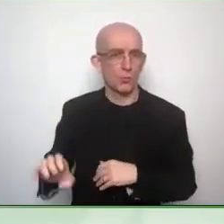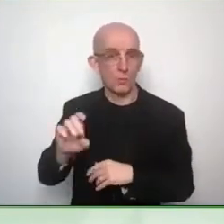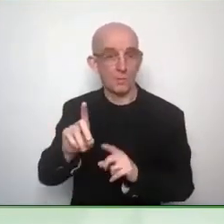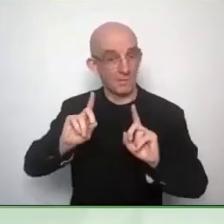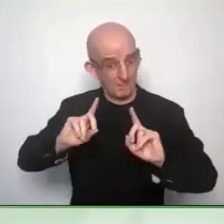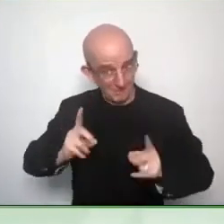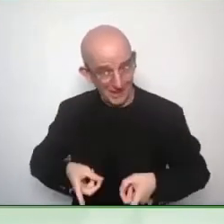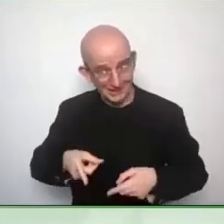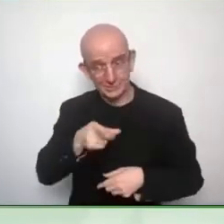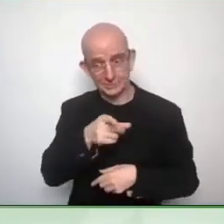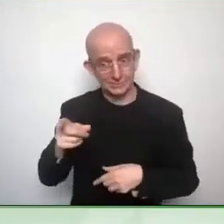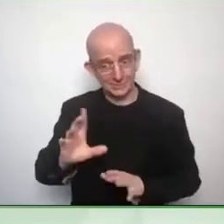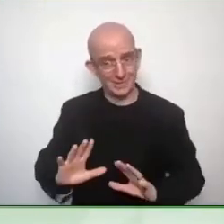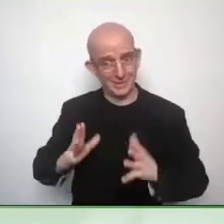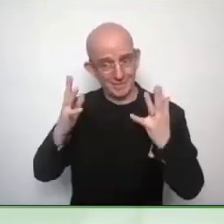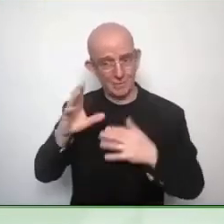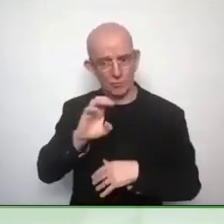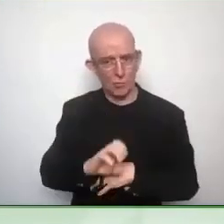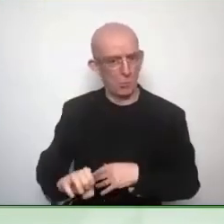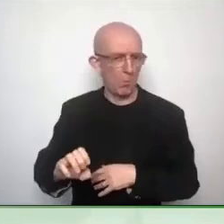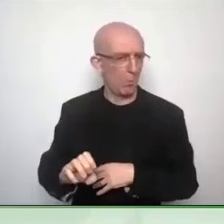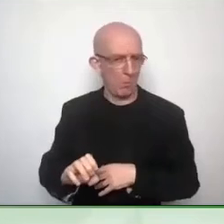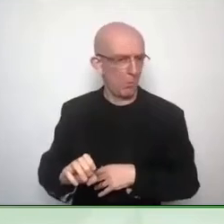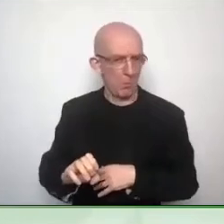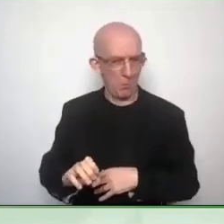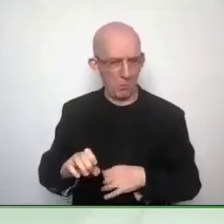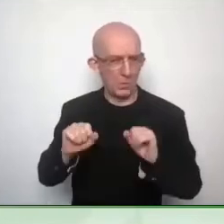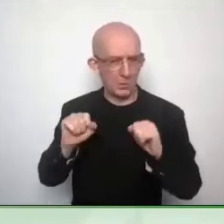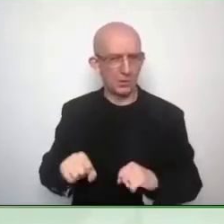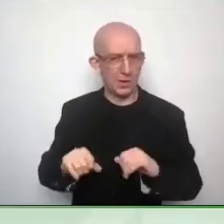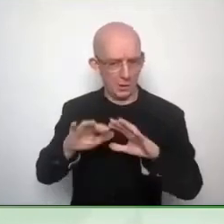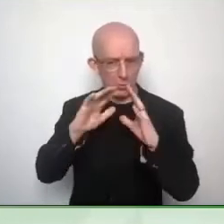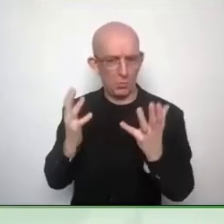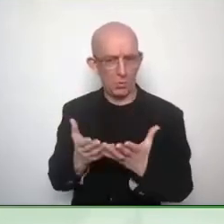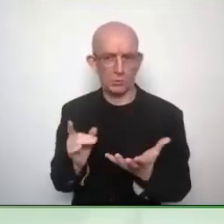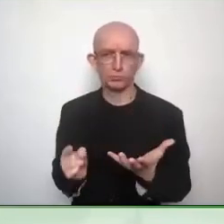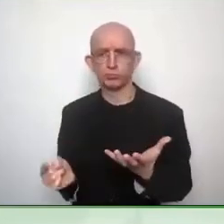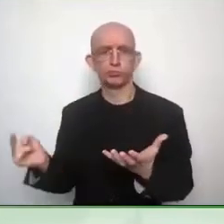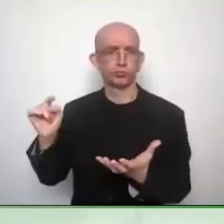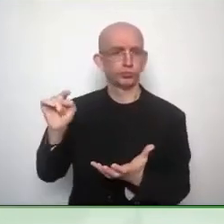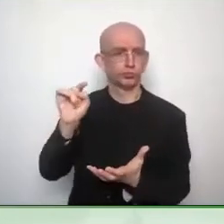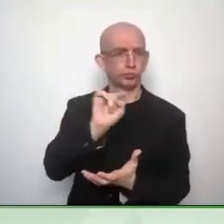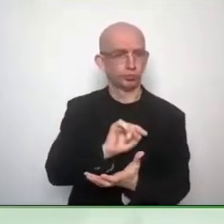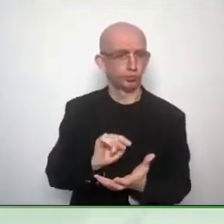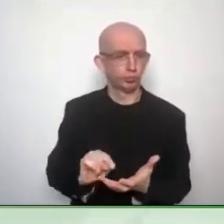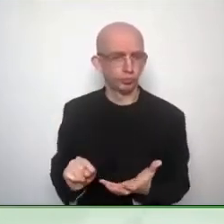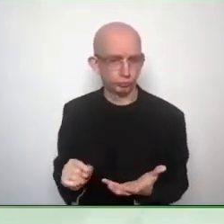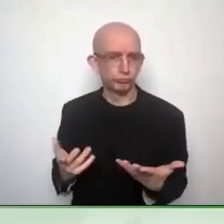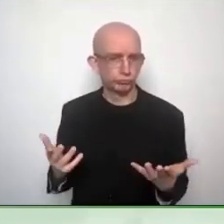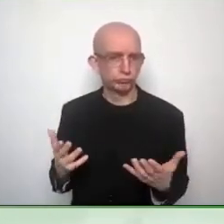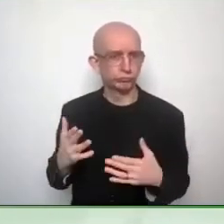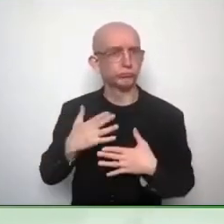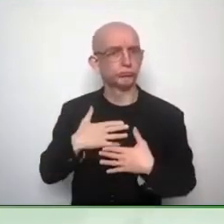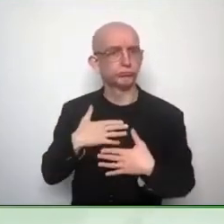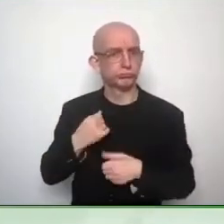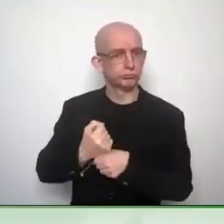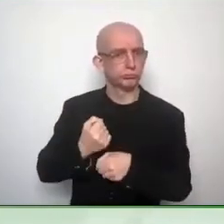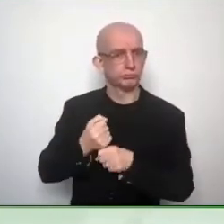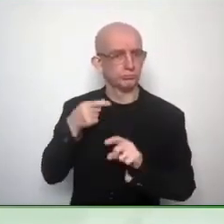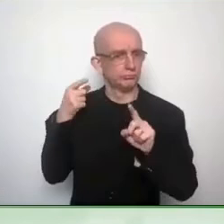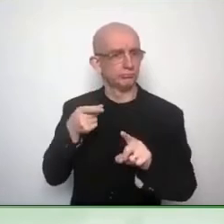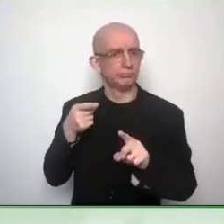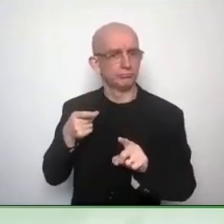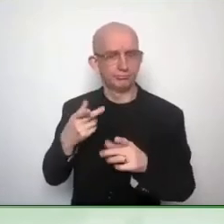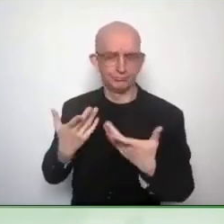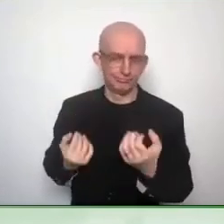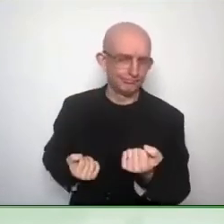that is our approach to assistive technology as well. So if you share that idea, if you share those ideas in that approach, then you can take part in our